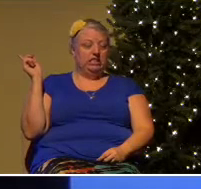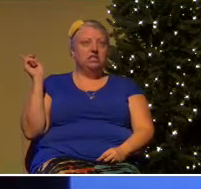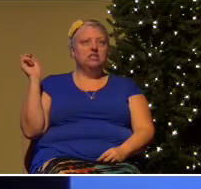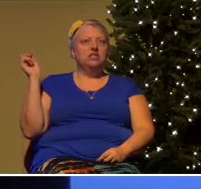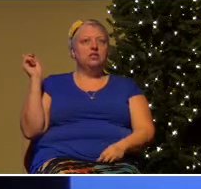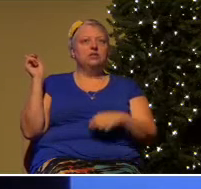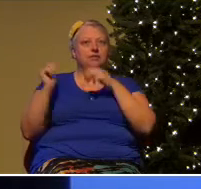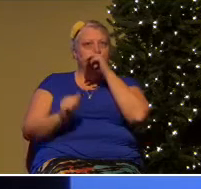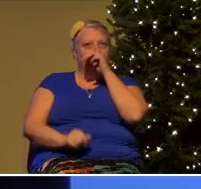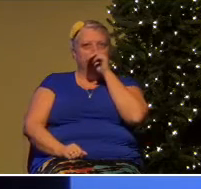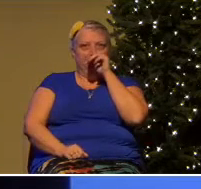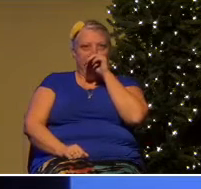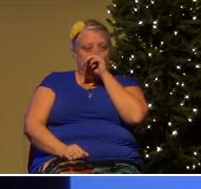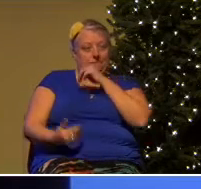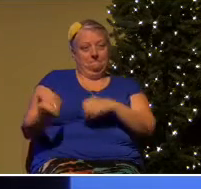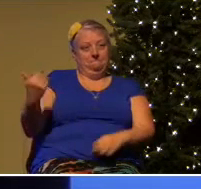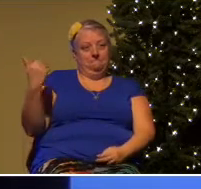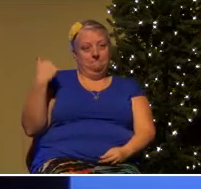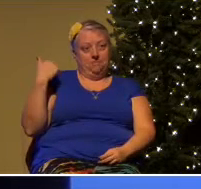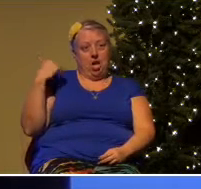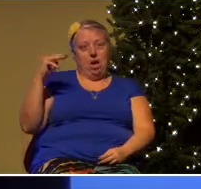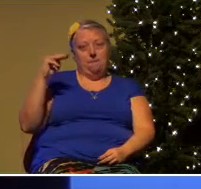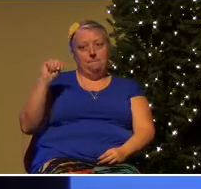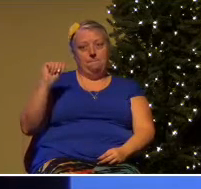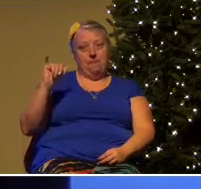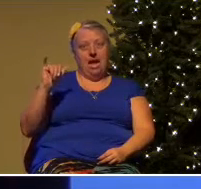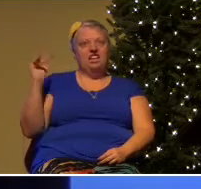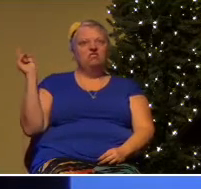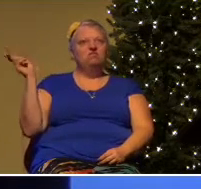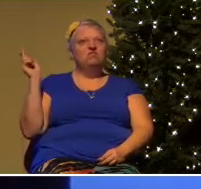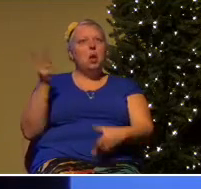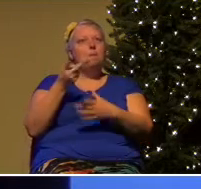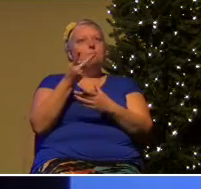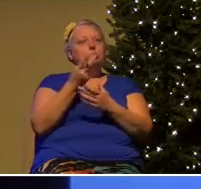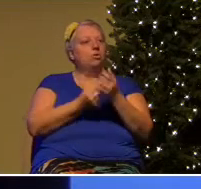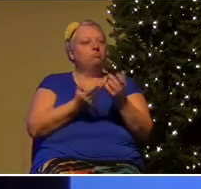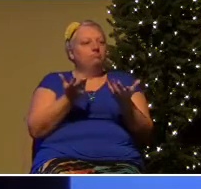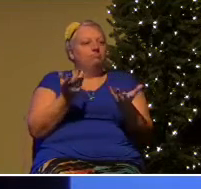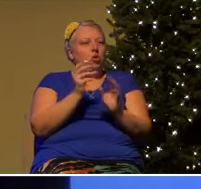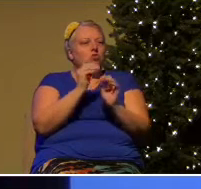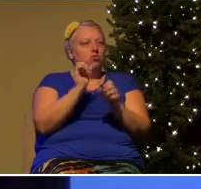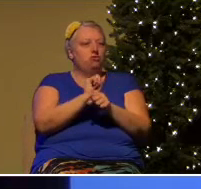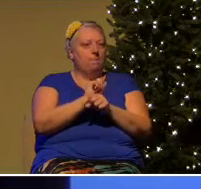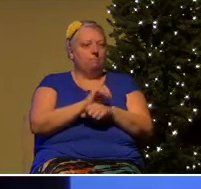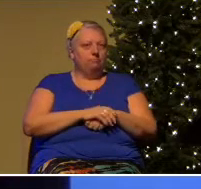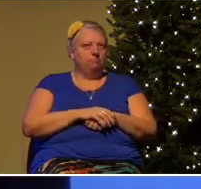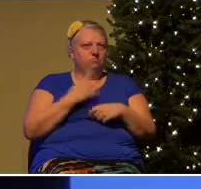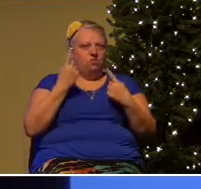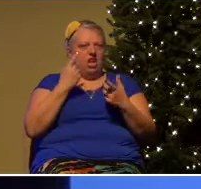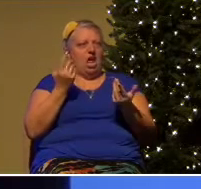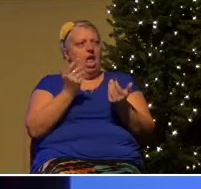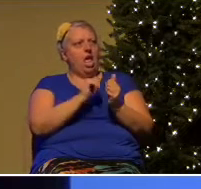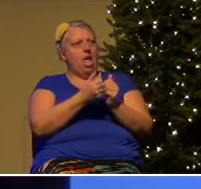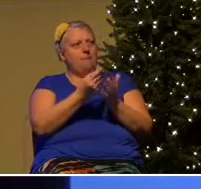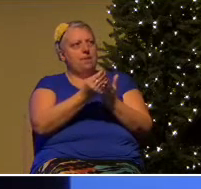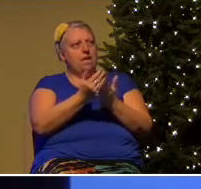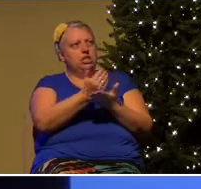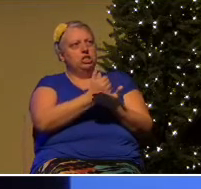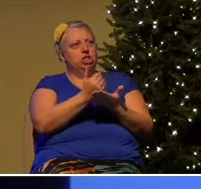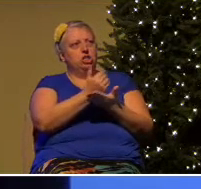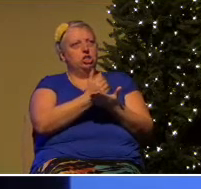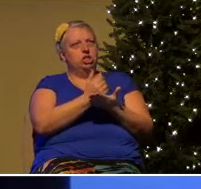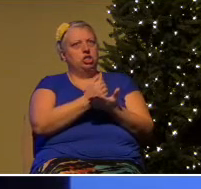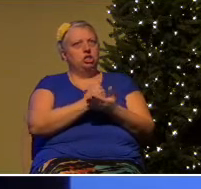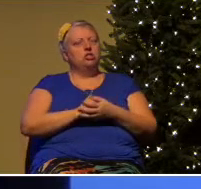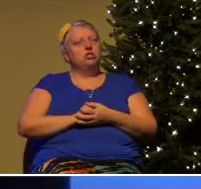As of last May, they were both unemployed, wondering how they are going to make their living. And what they